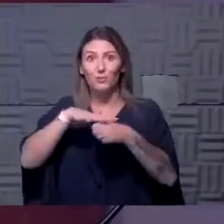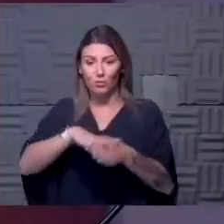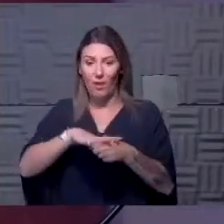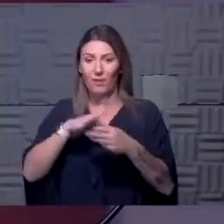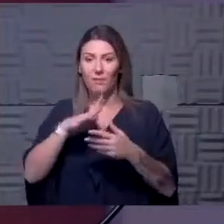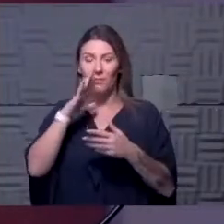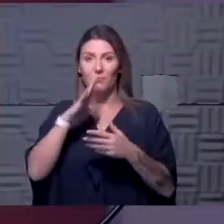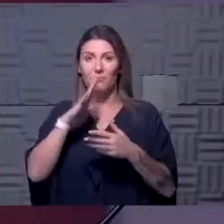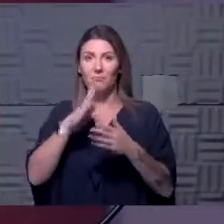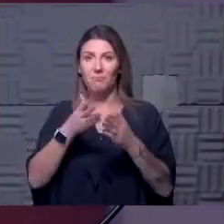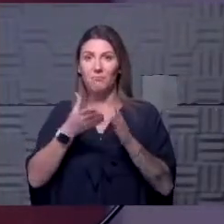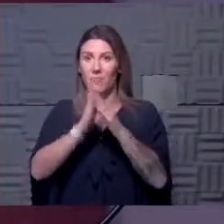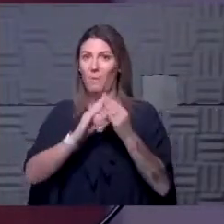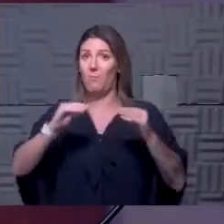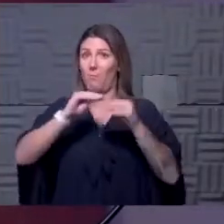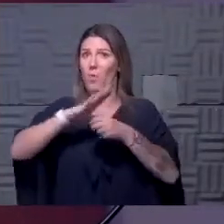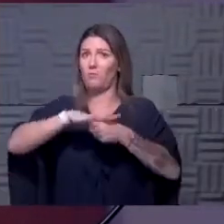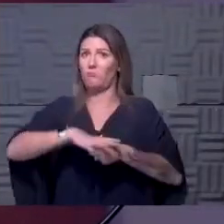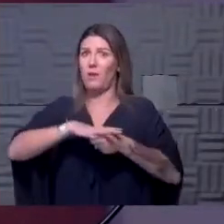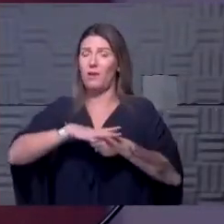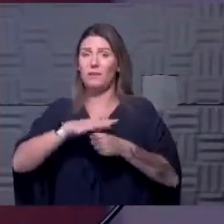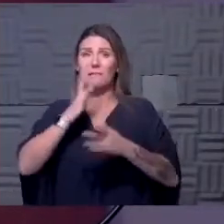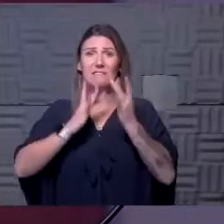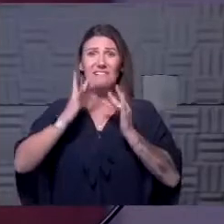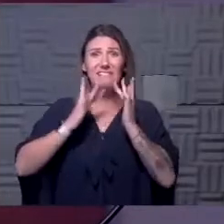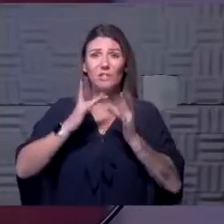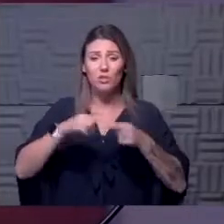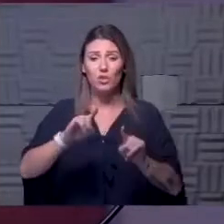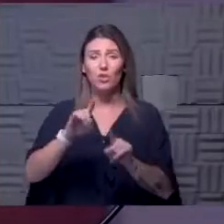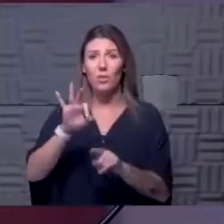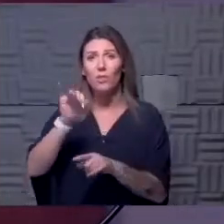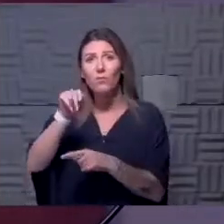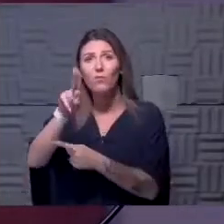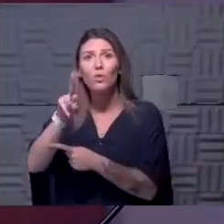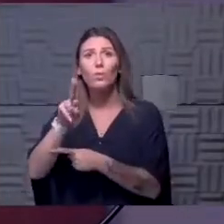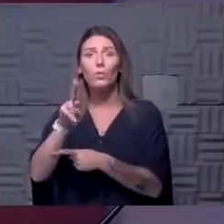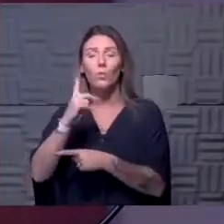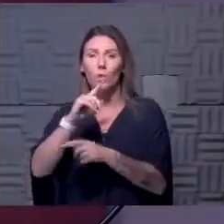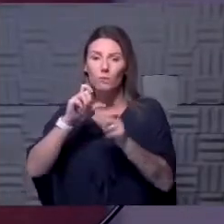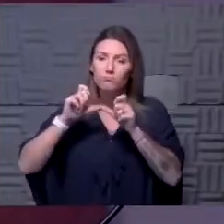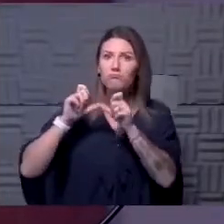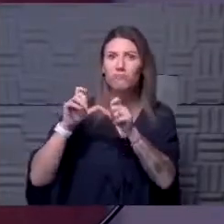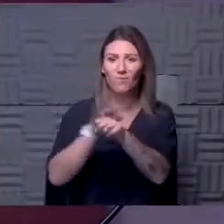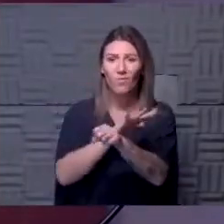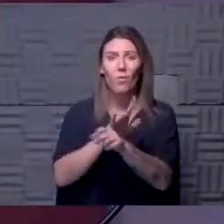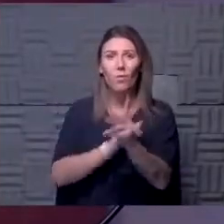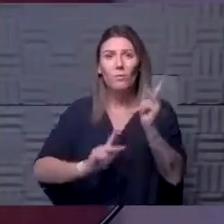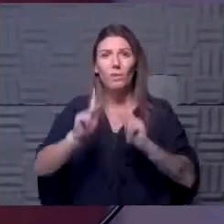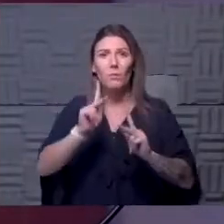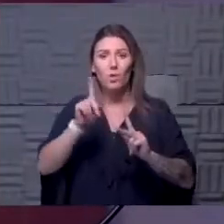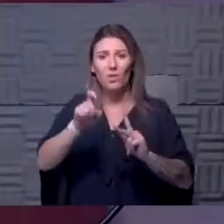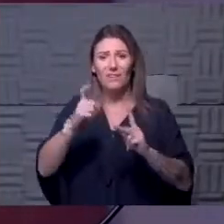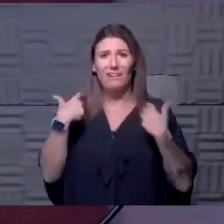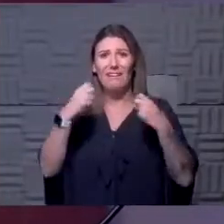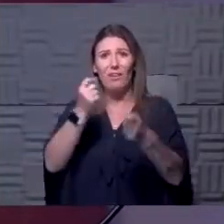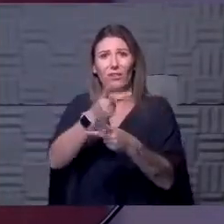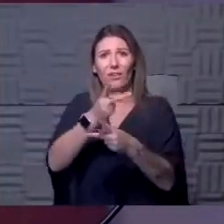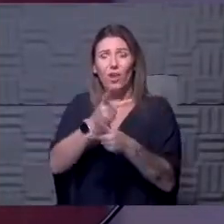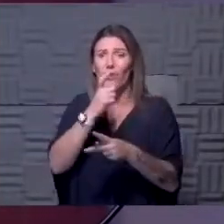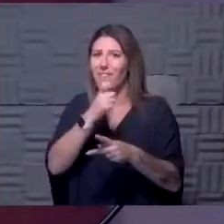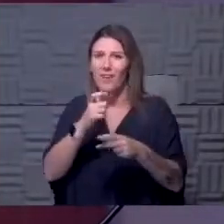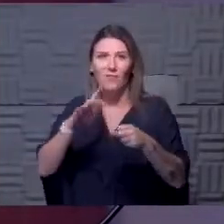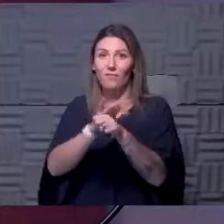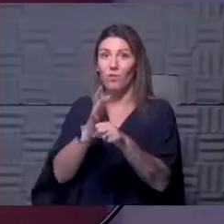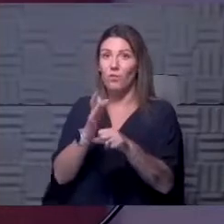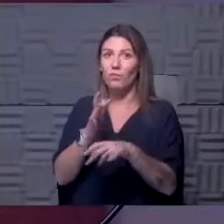likely to become more stressed in flu season. You know, we are constantly full with people who need healthcare, not because we're full